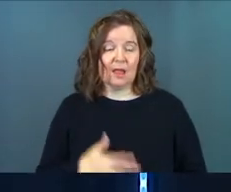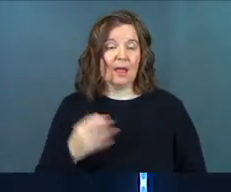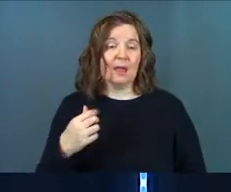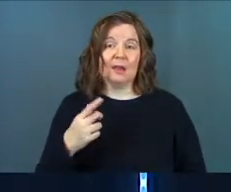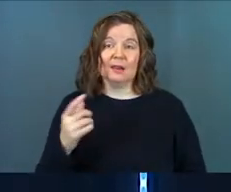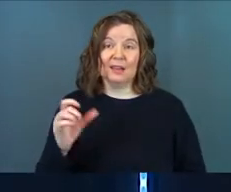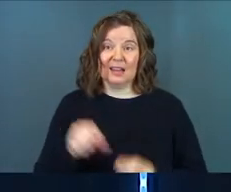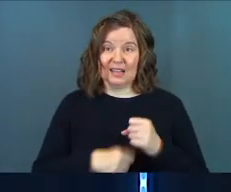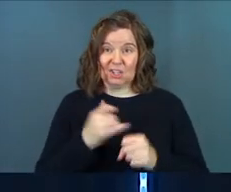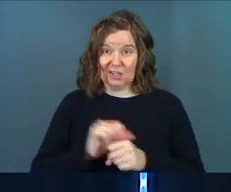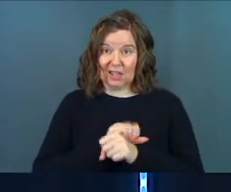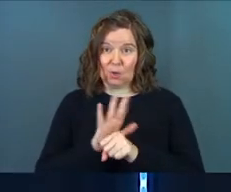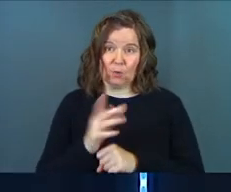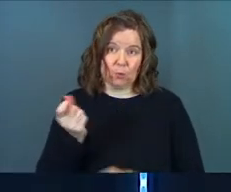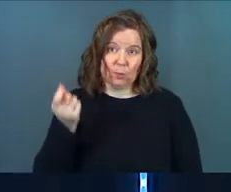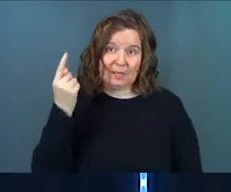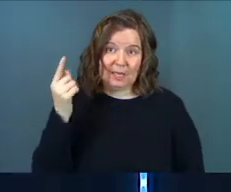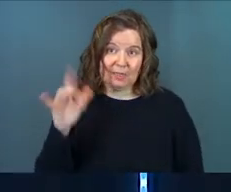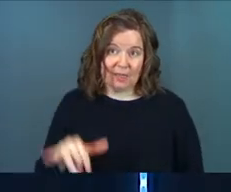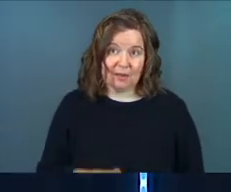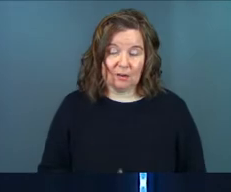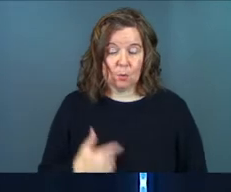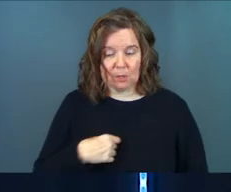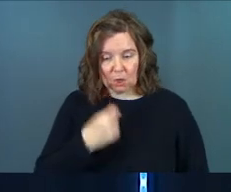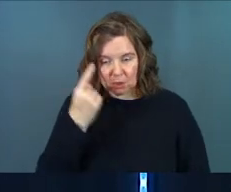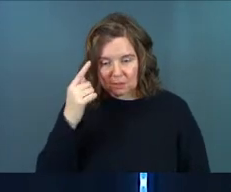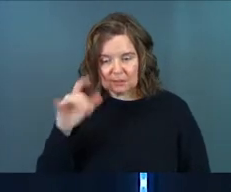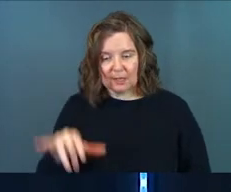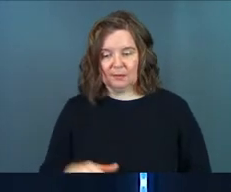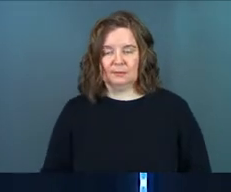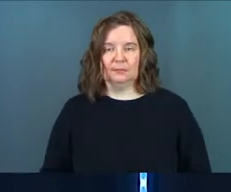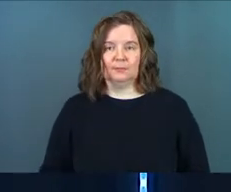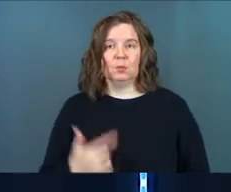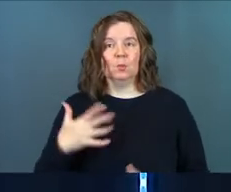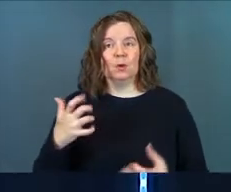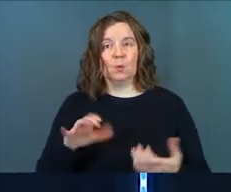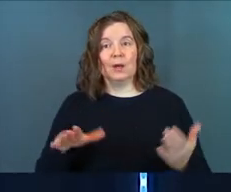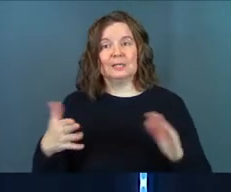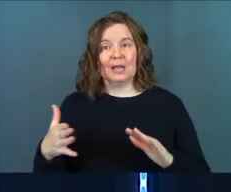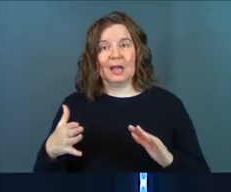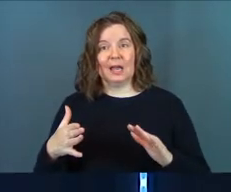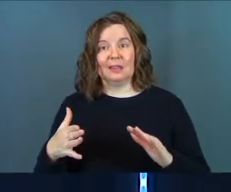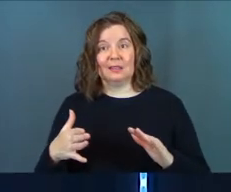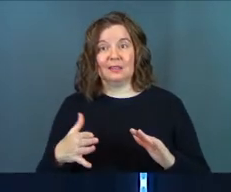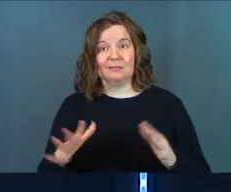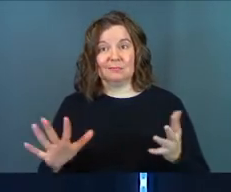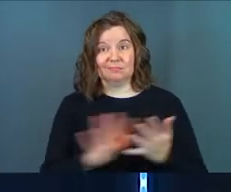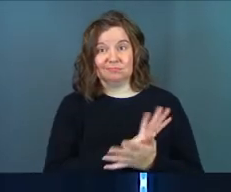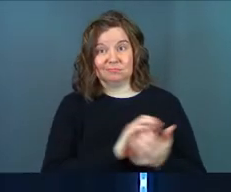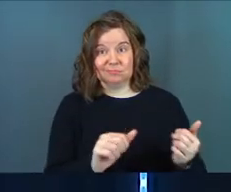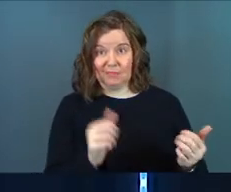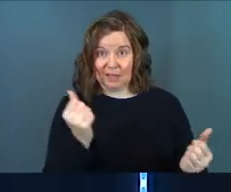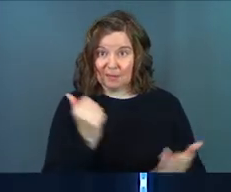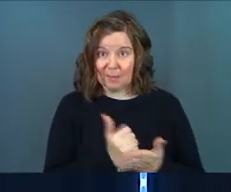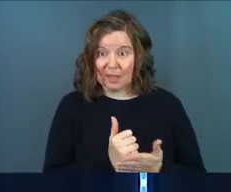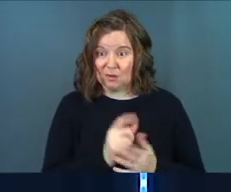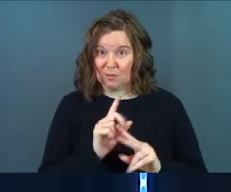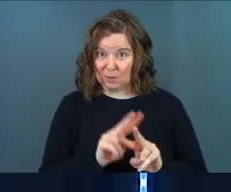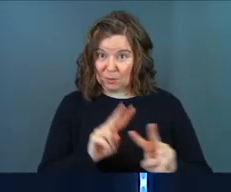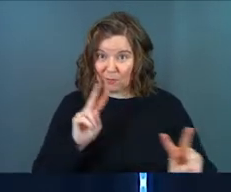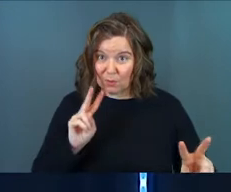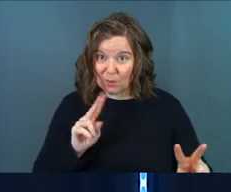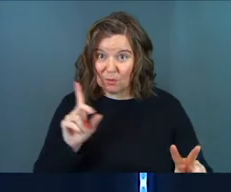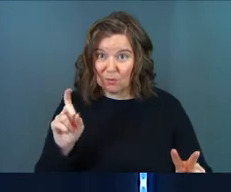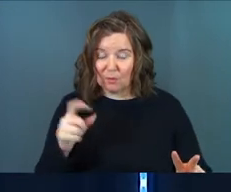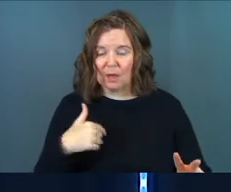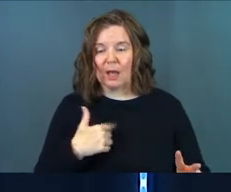a year like COVID, we get that. We understand that. We want death to go down. Amen? You ever been to a funeral?